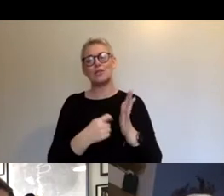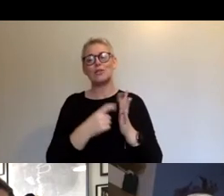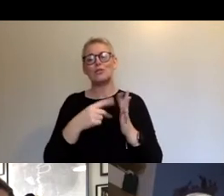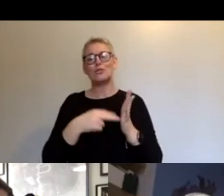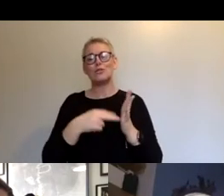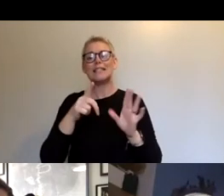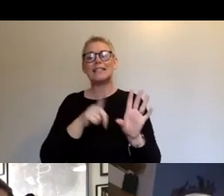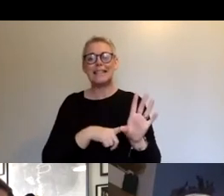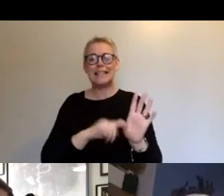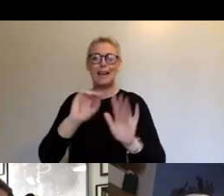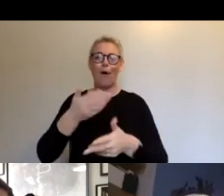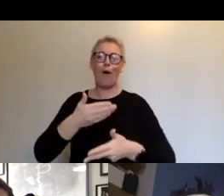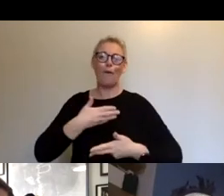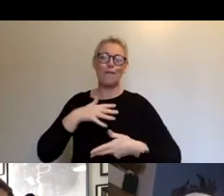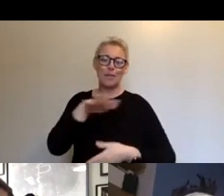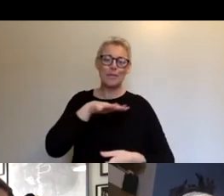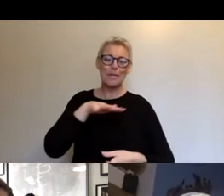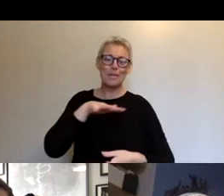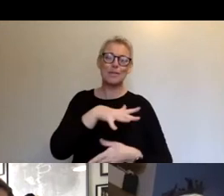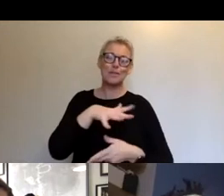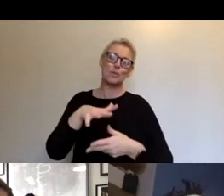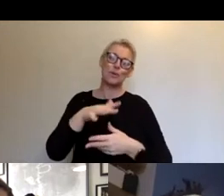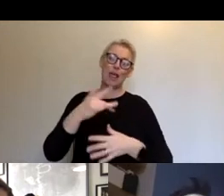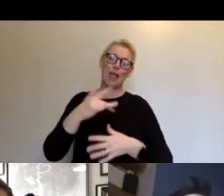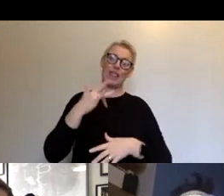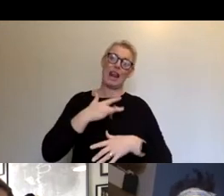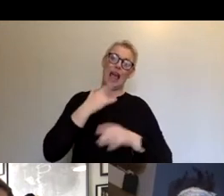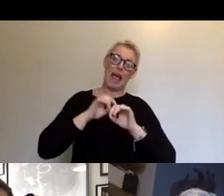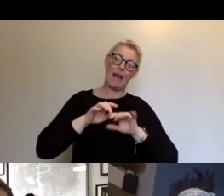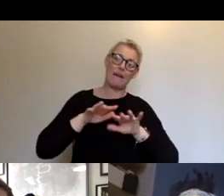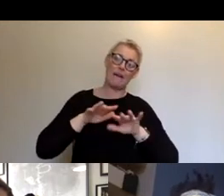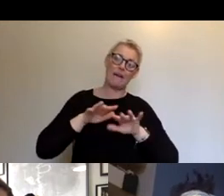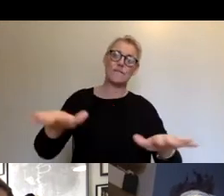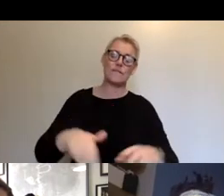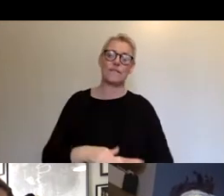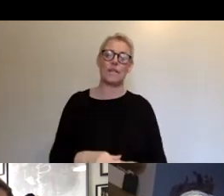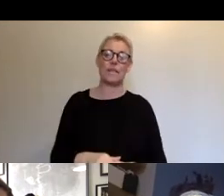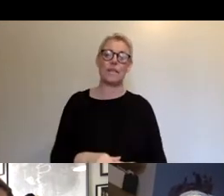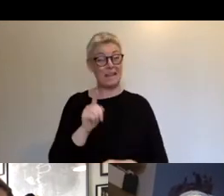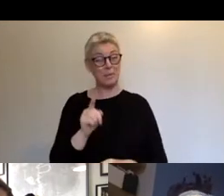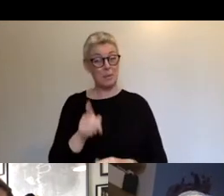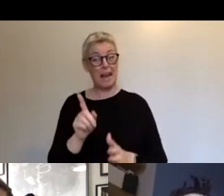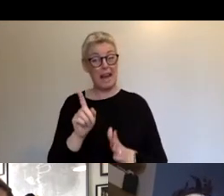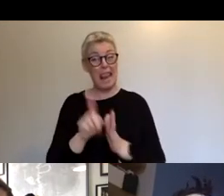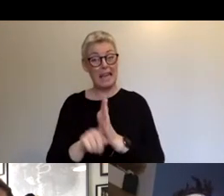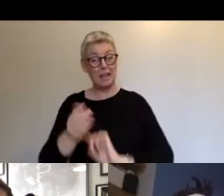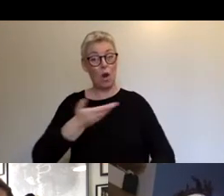and that that came quite late in the day and came with its own challenges. As Catherine said,